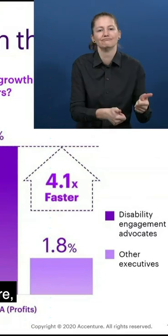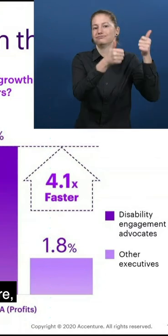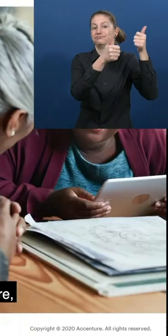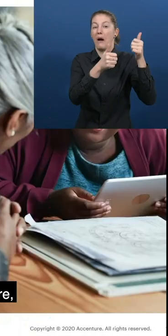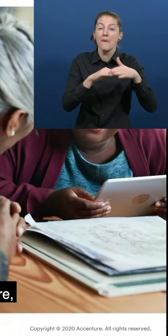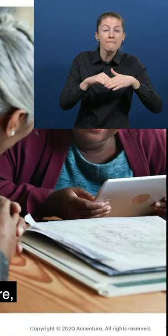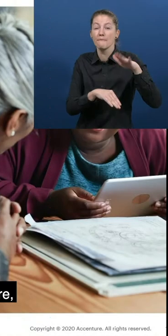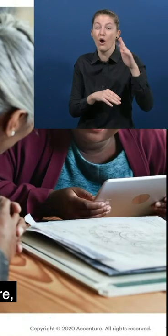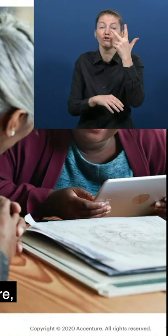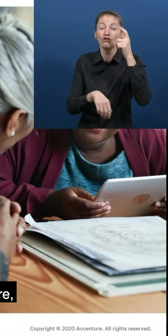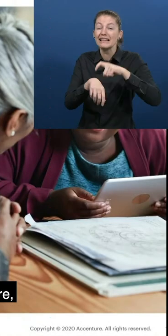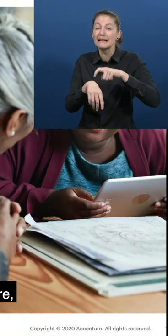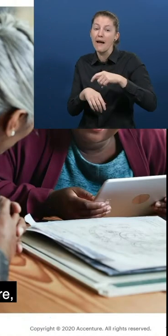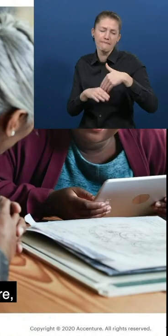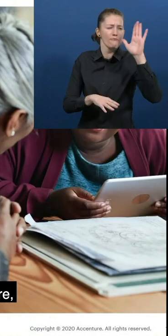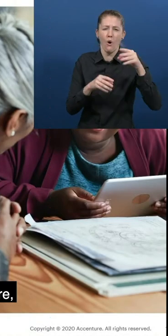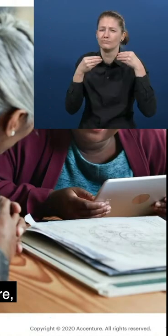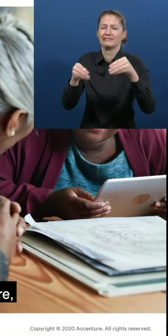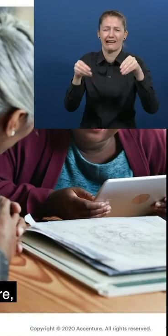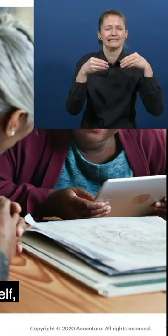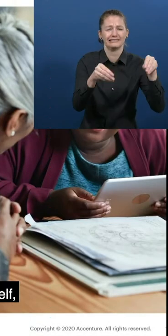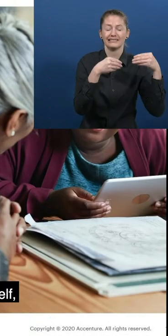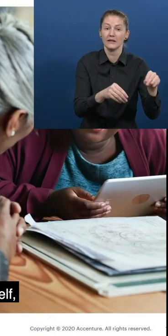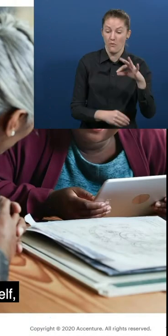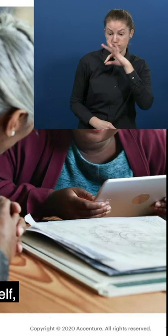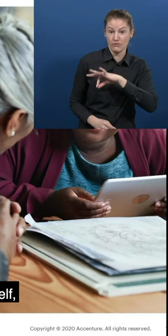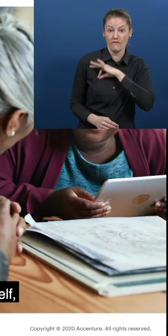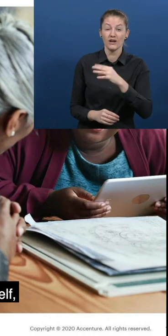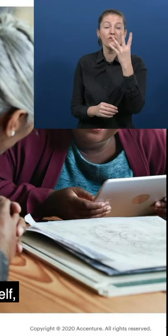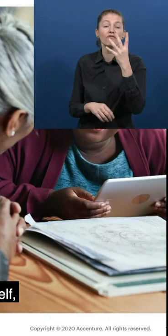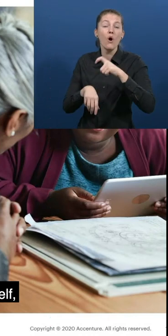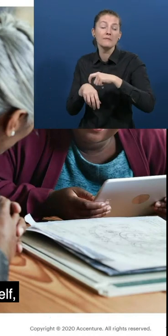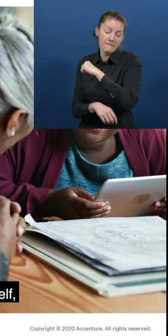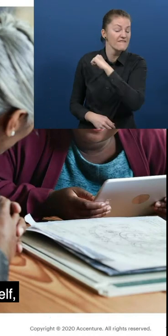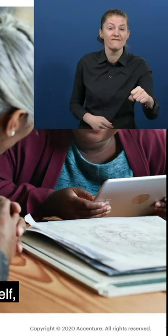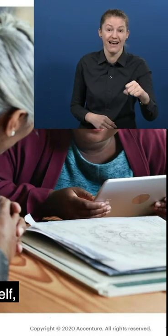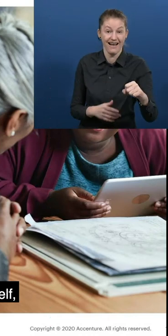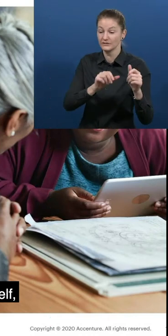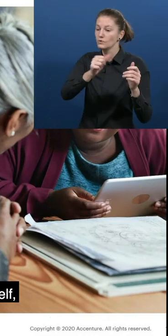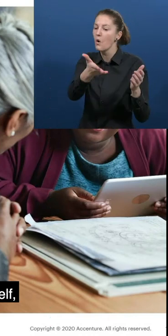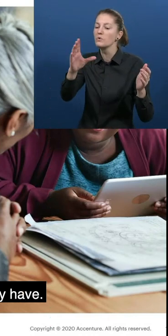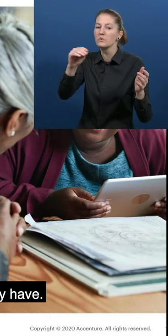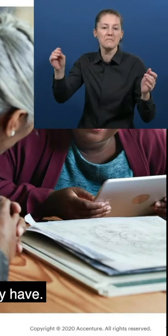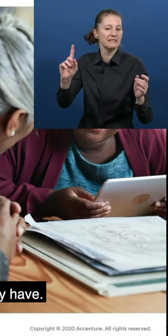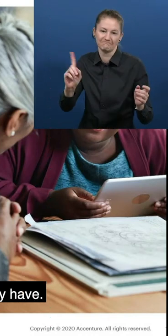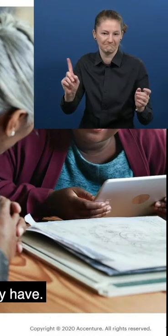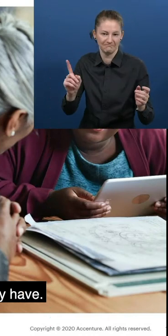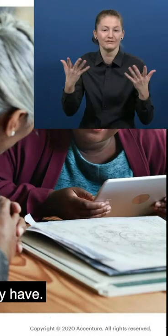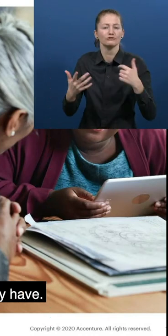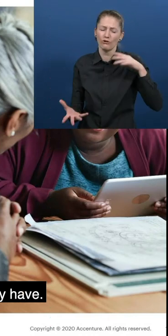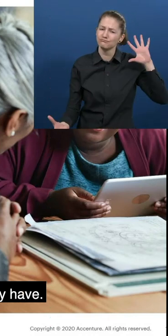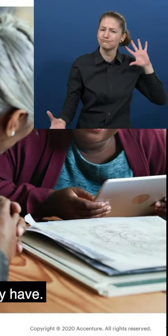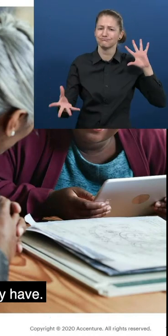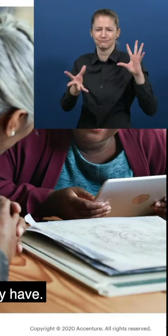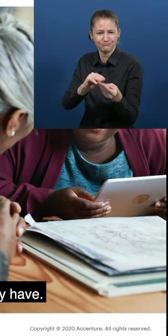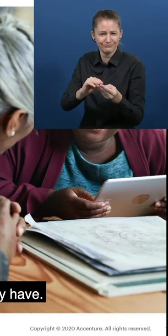So I'm going to wrap it there and I've included a link here to the study itself, but please reach